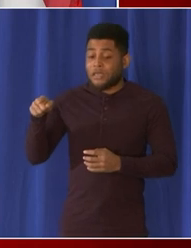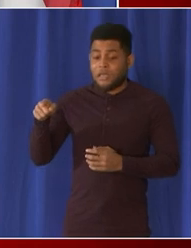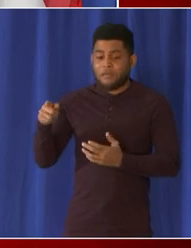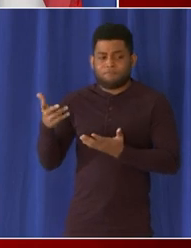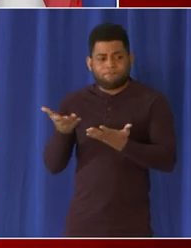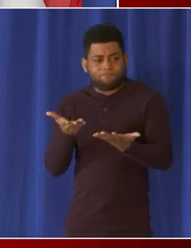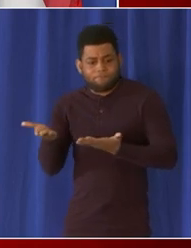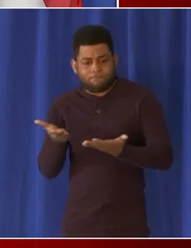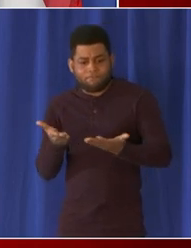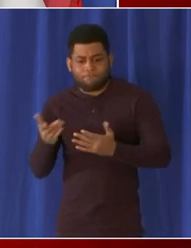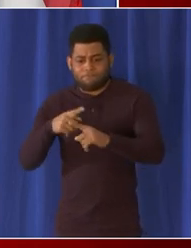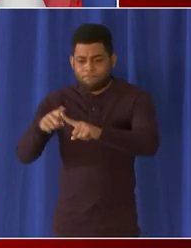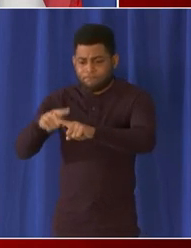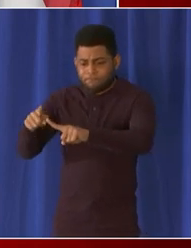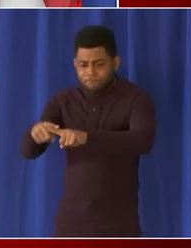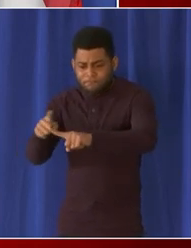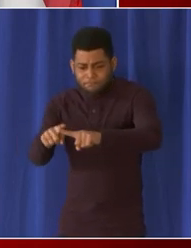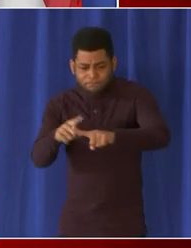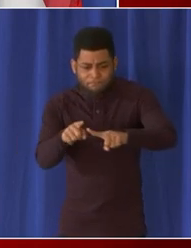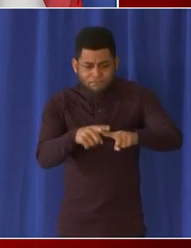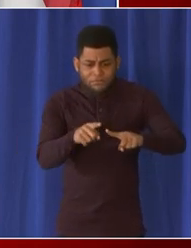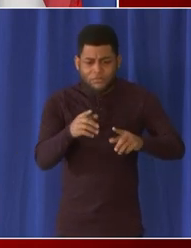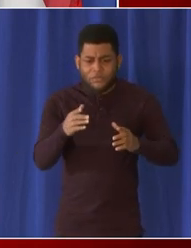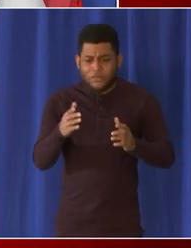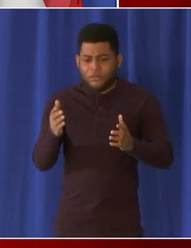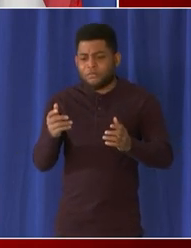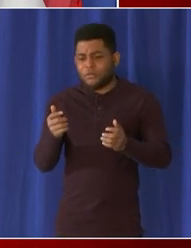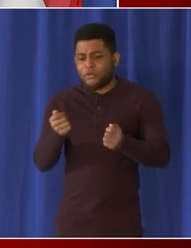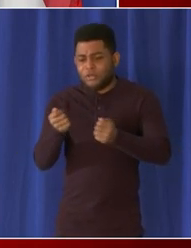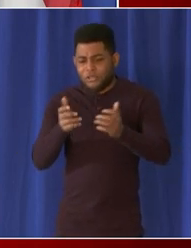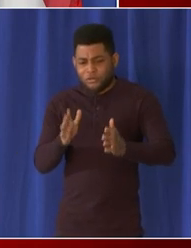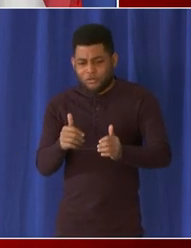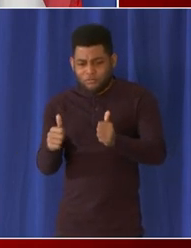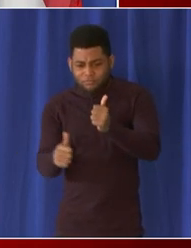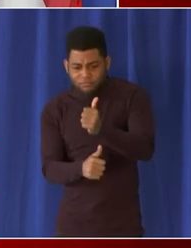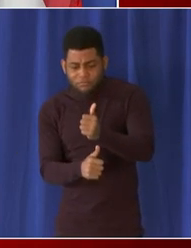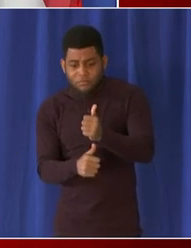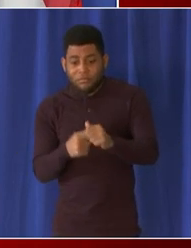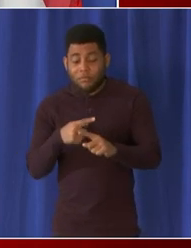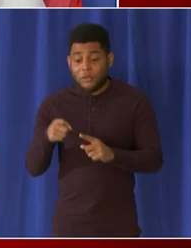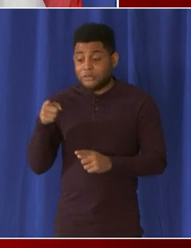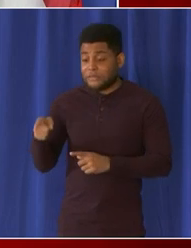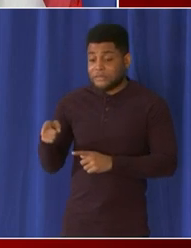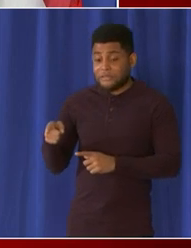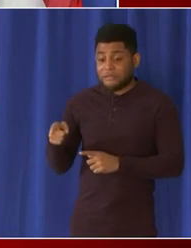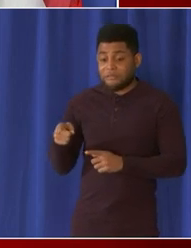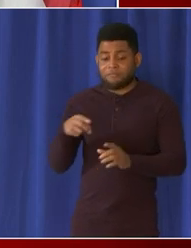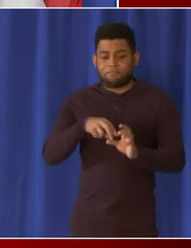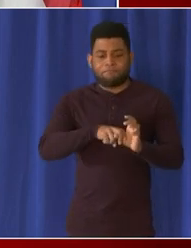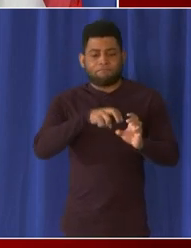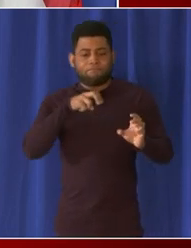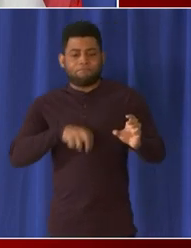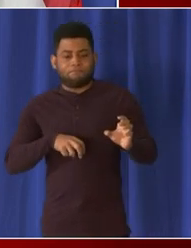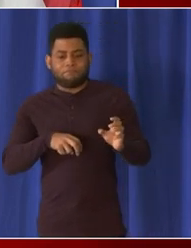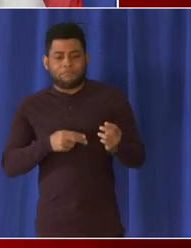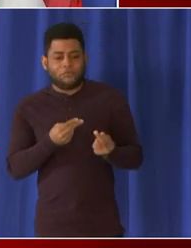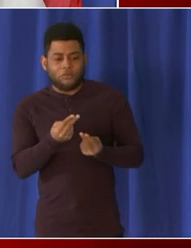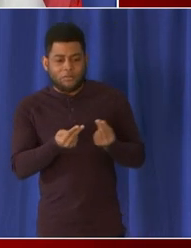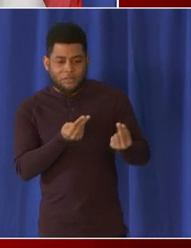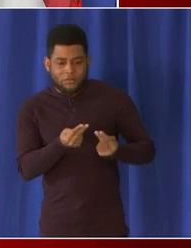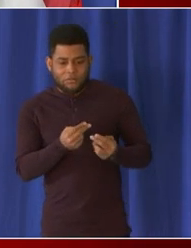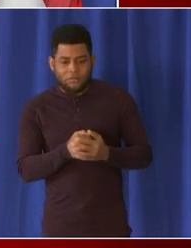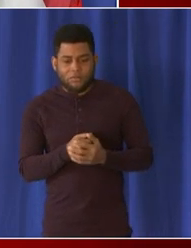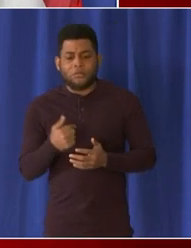served a number of um a number of directors she will not proceed in the nominations process and